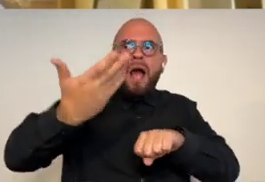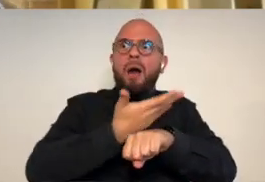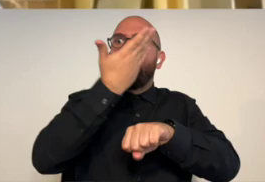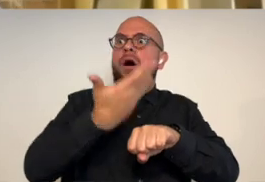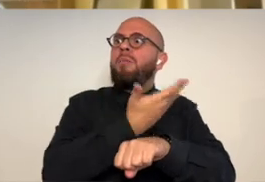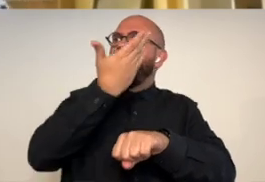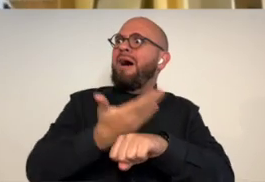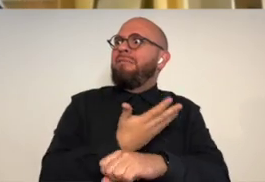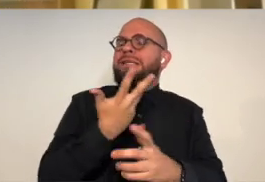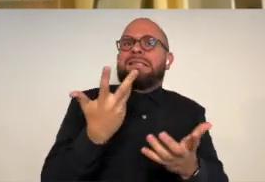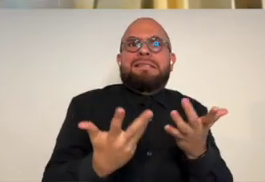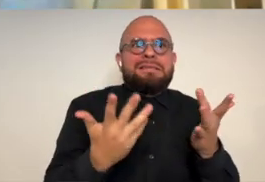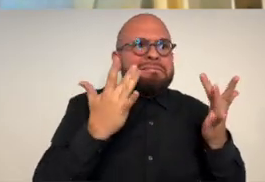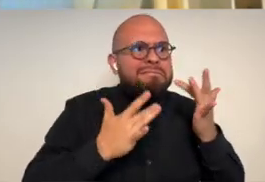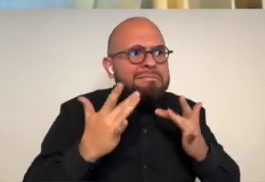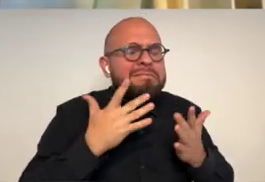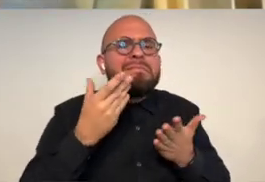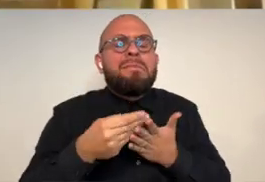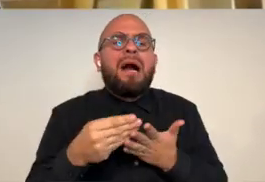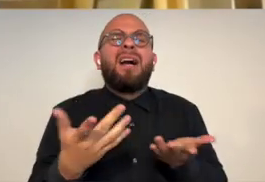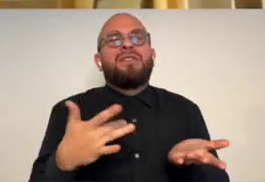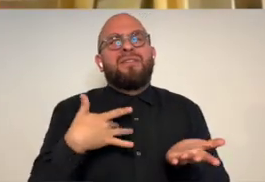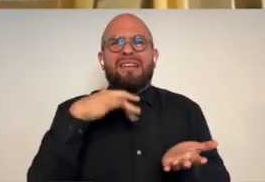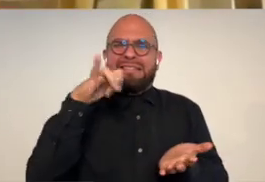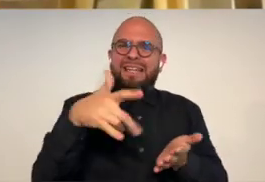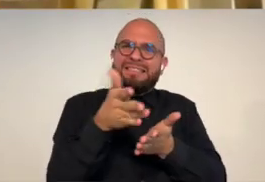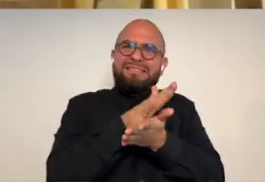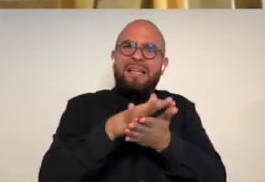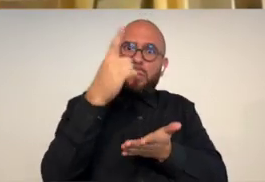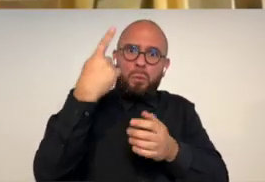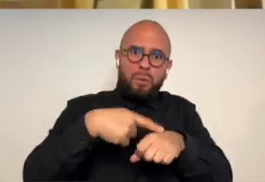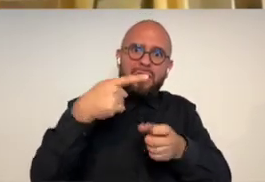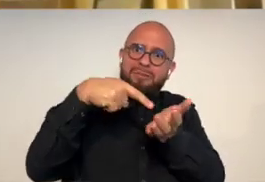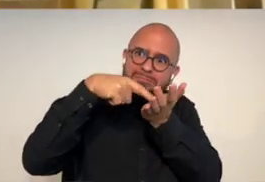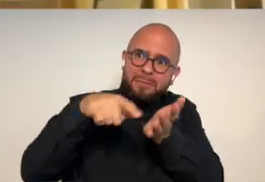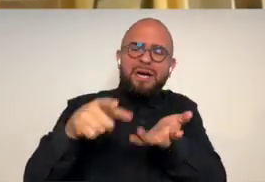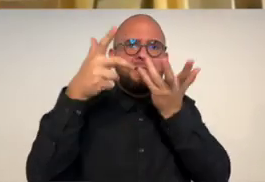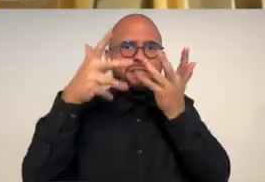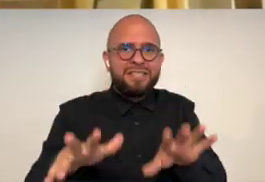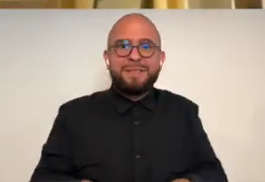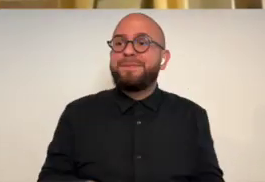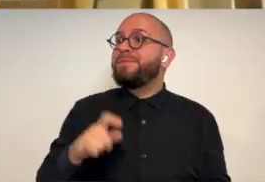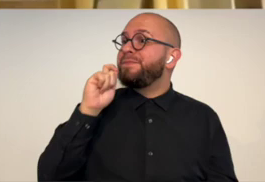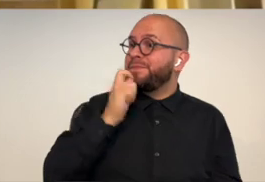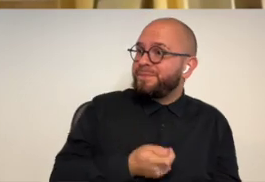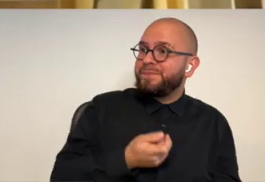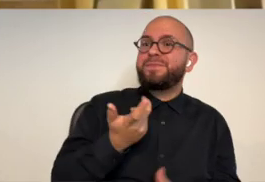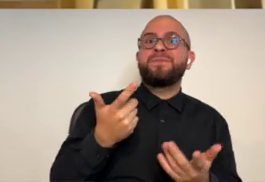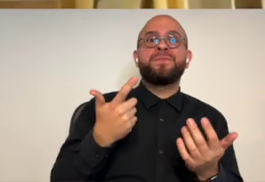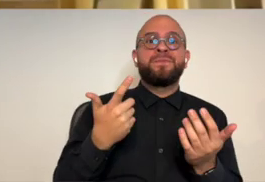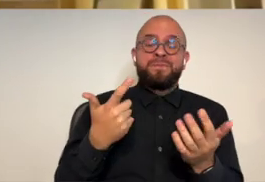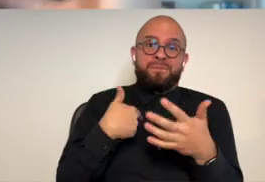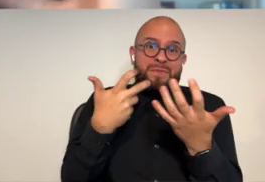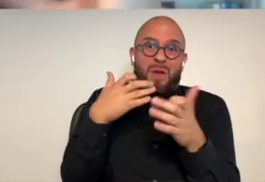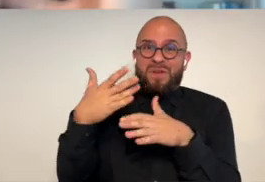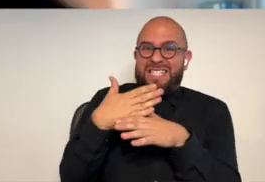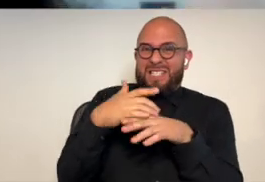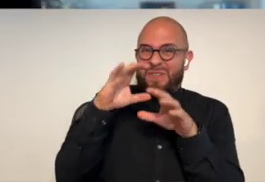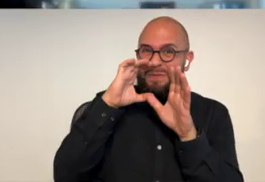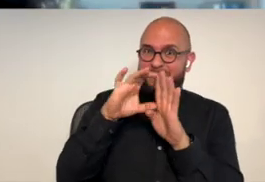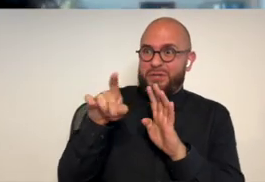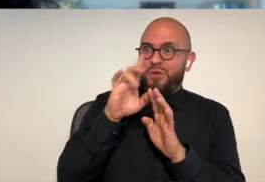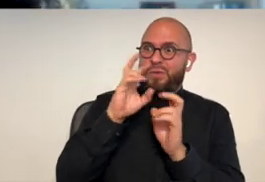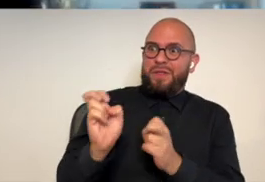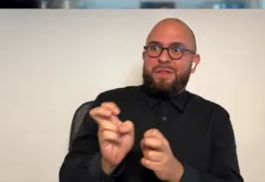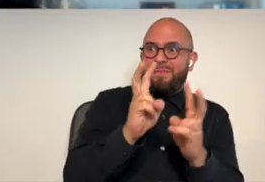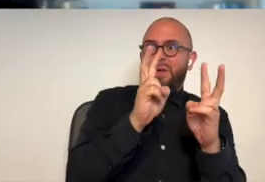the newest update or whatever you know um so that in itself was is really great so um yeah very cool i